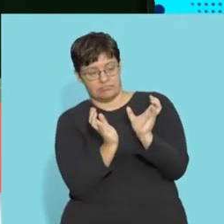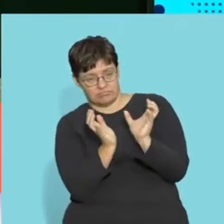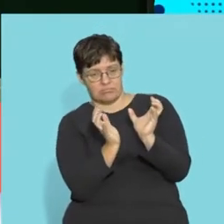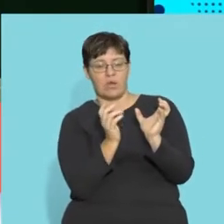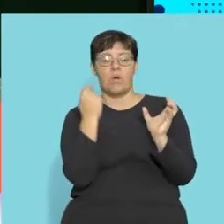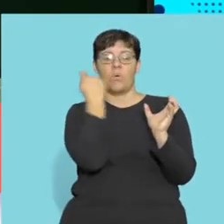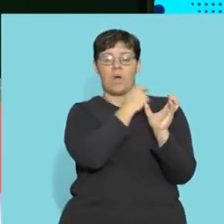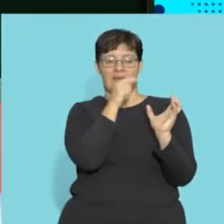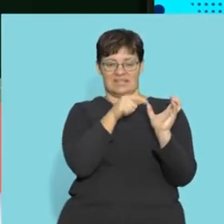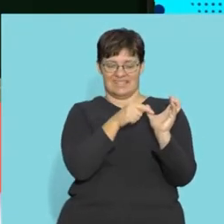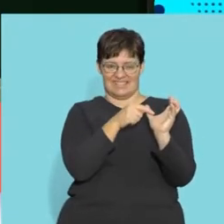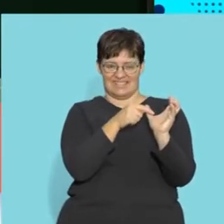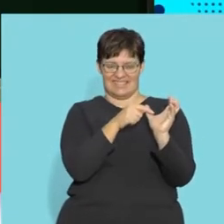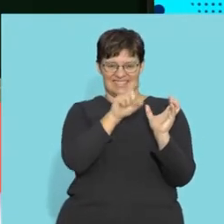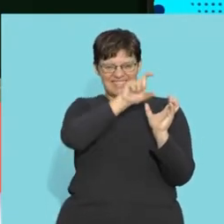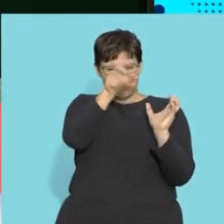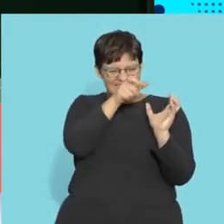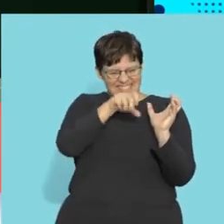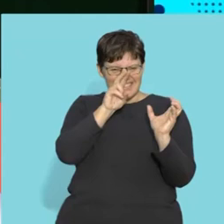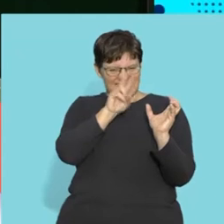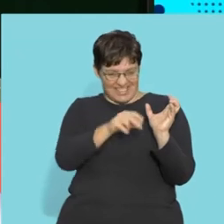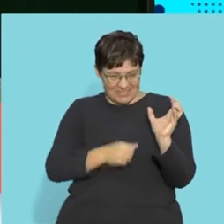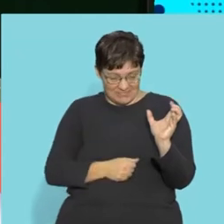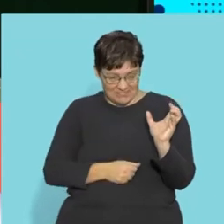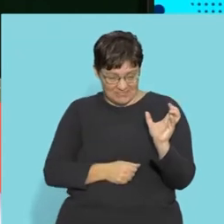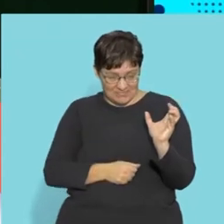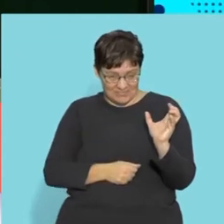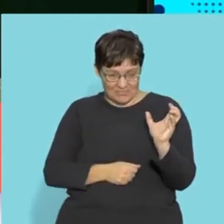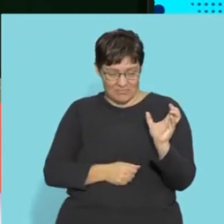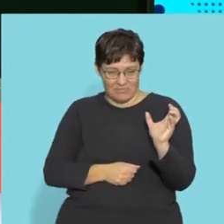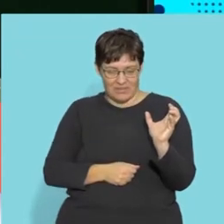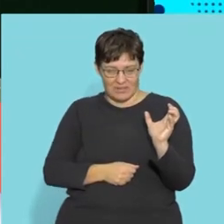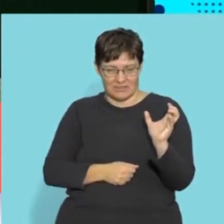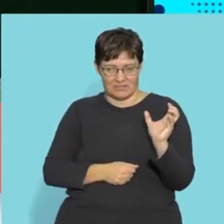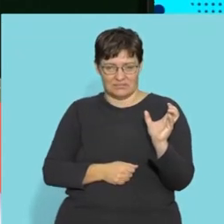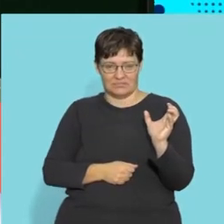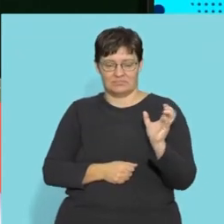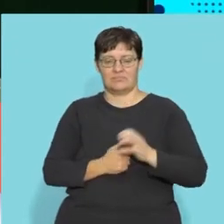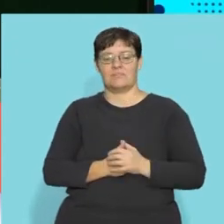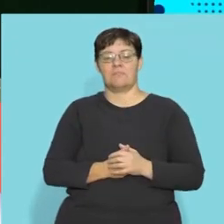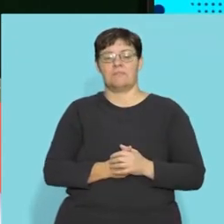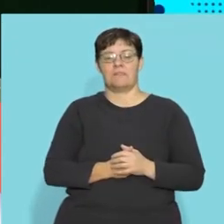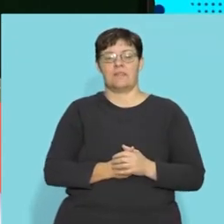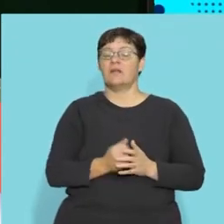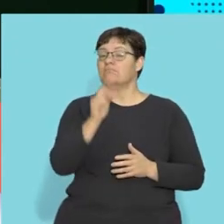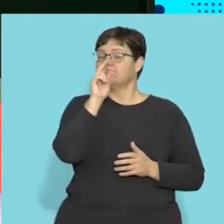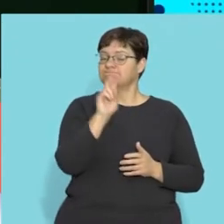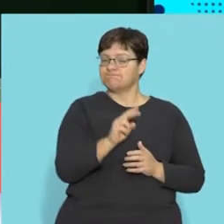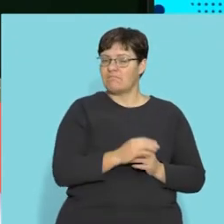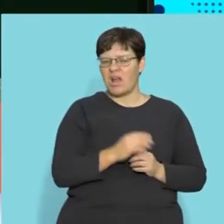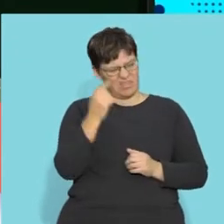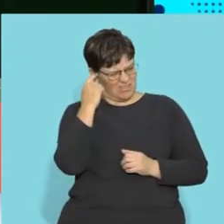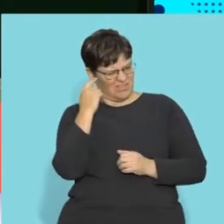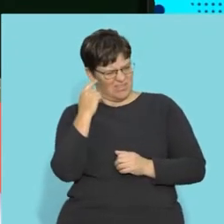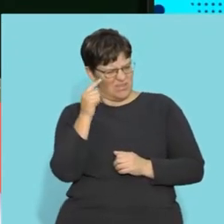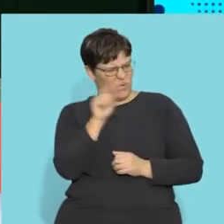inside because that's the nerve part and the fiber part of the nerve cells which is more white in color right and